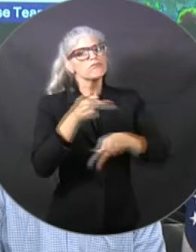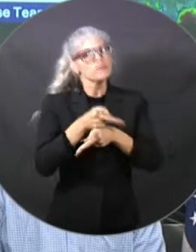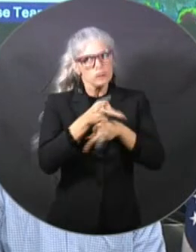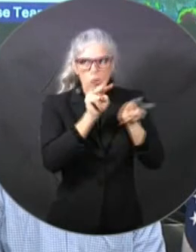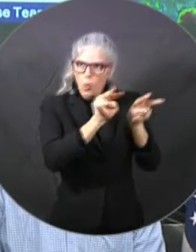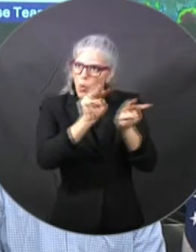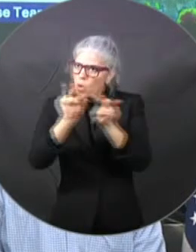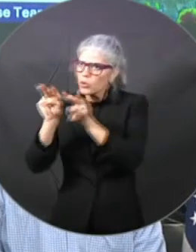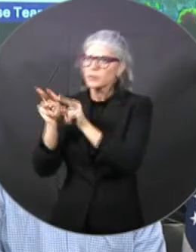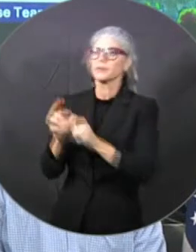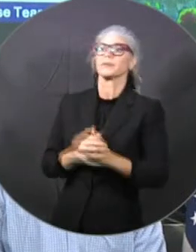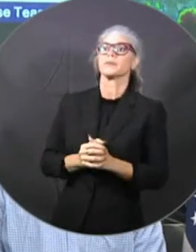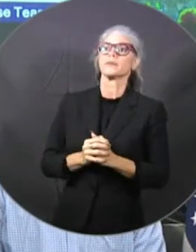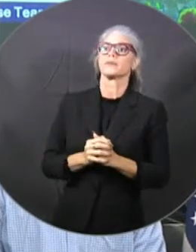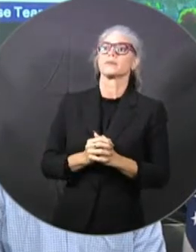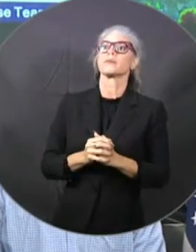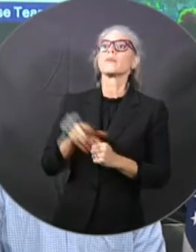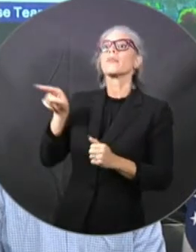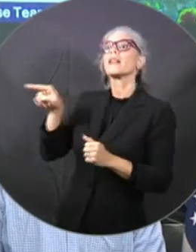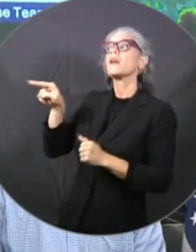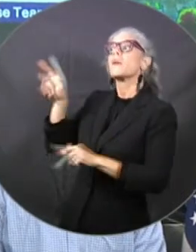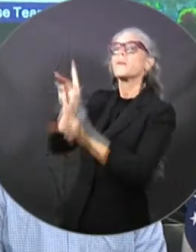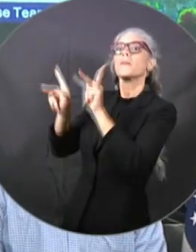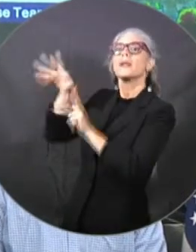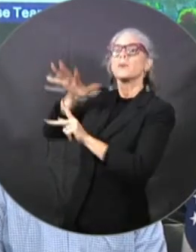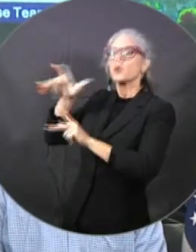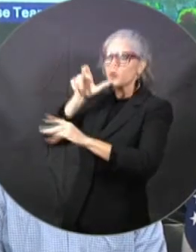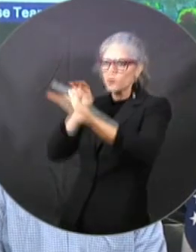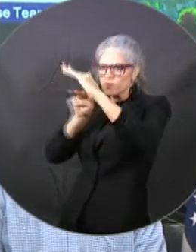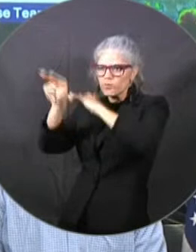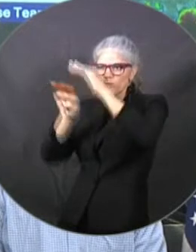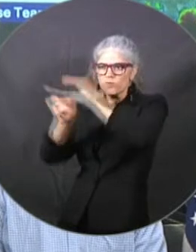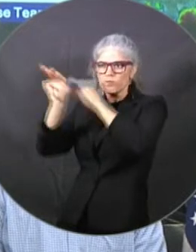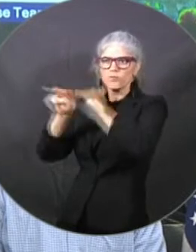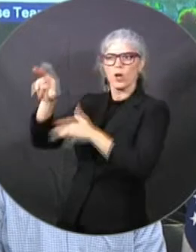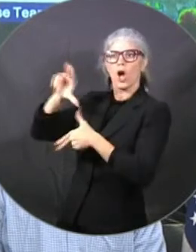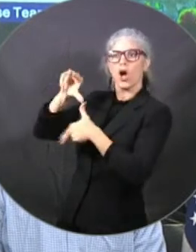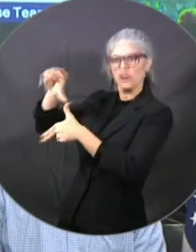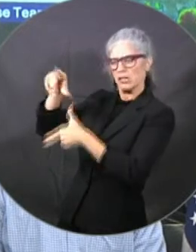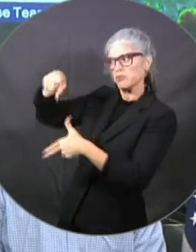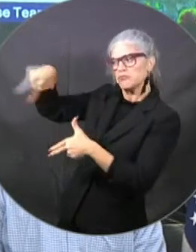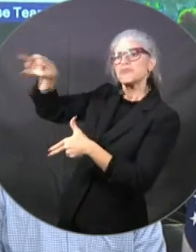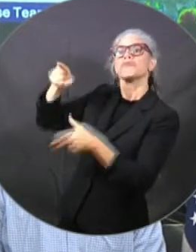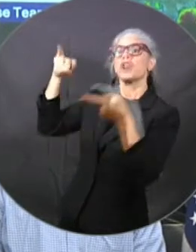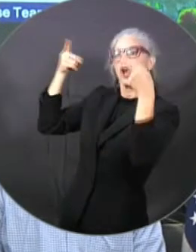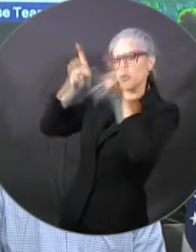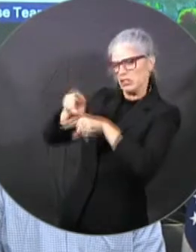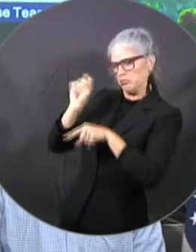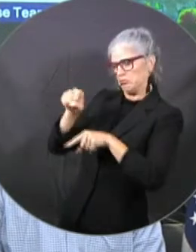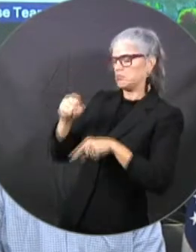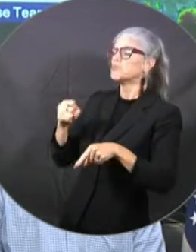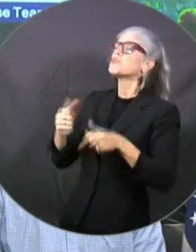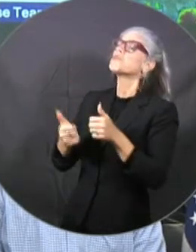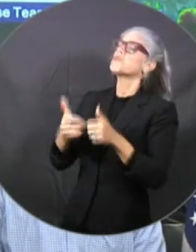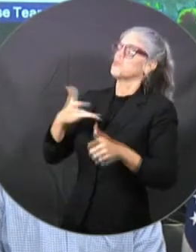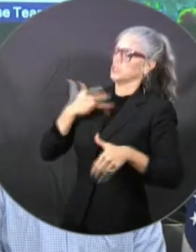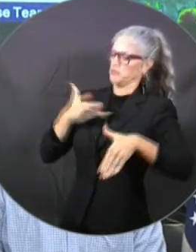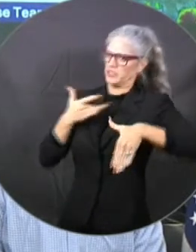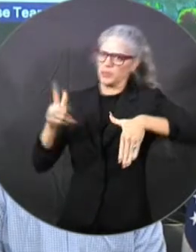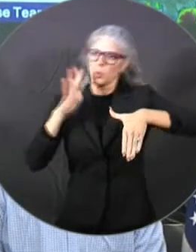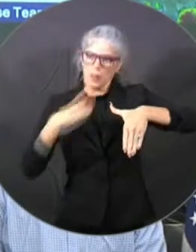on on the track that it's going to take. There's a lot of agreement that it's going to be, you know, somewhere between